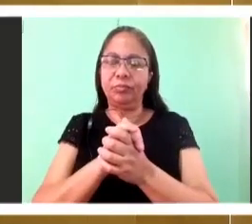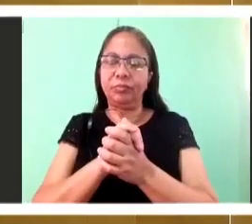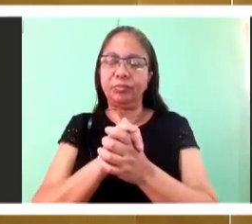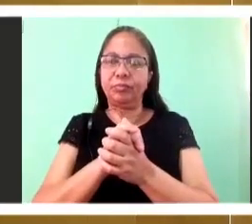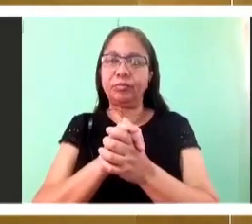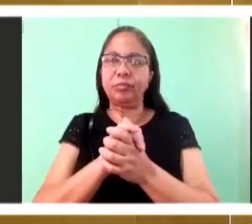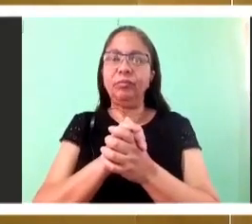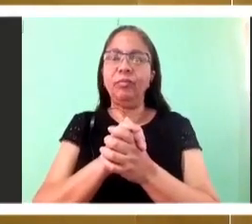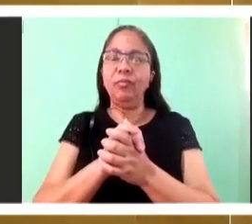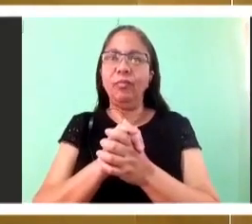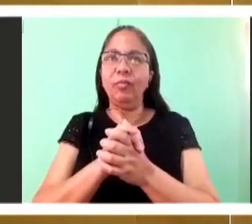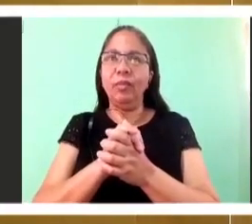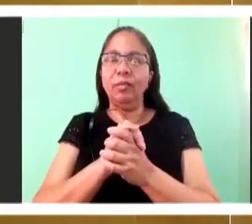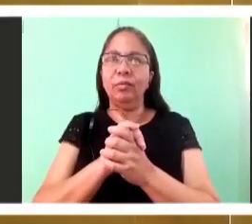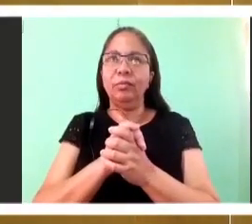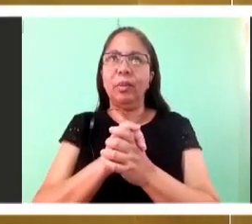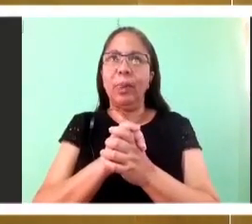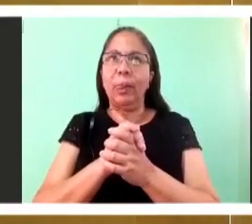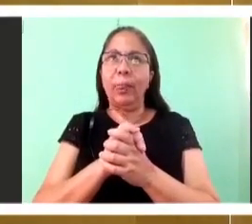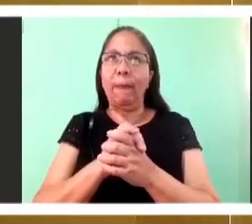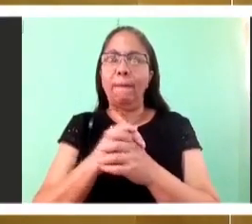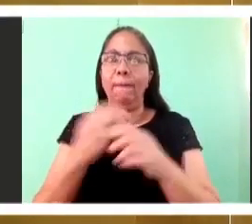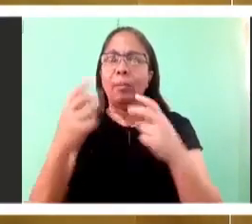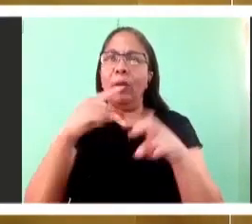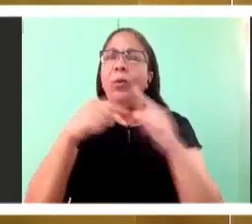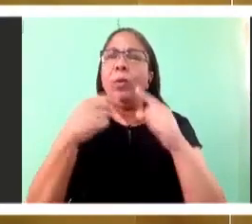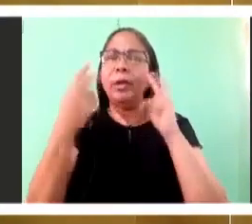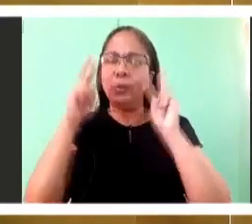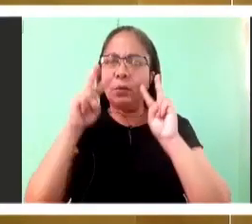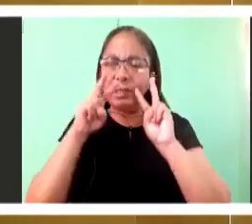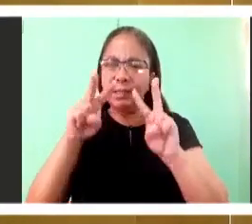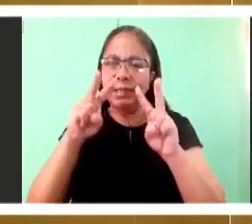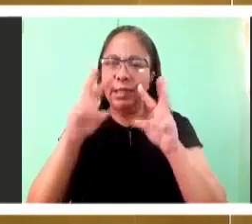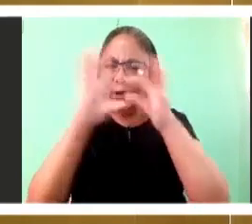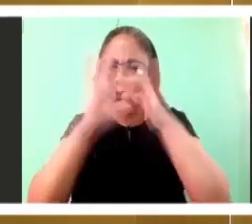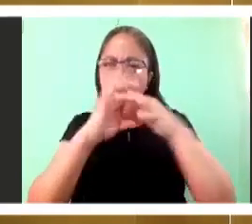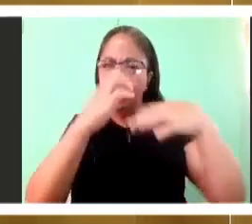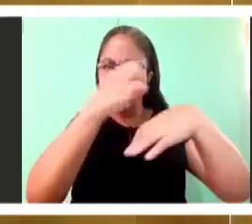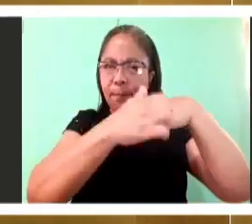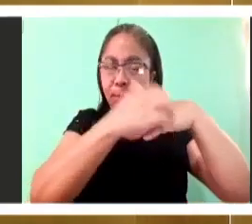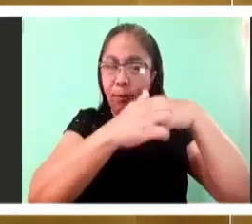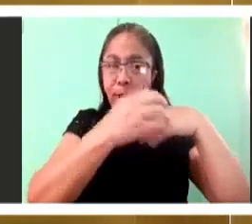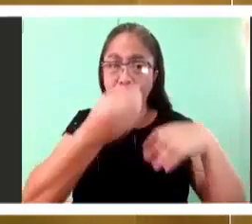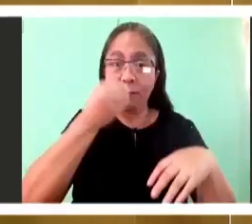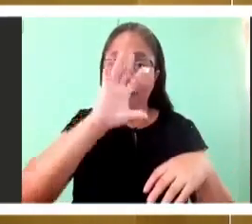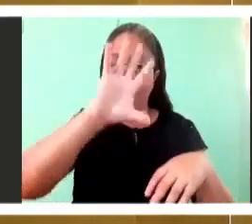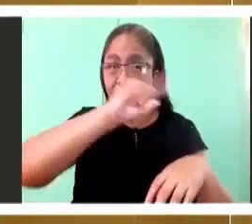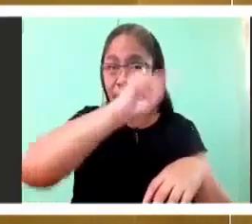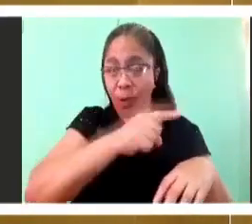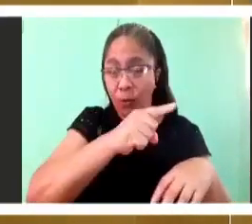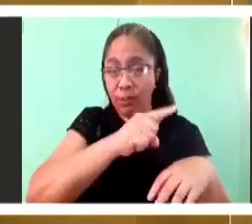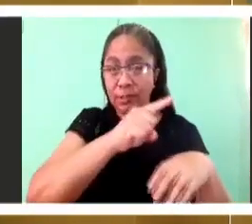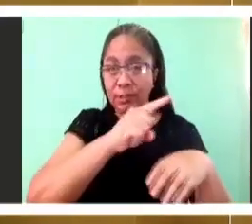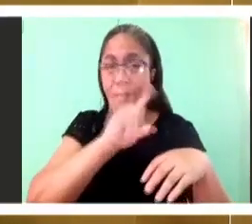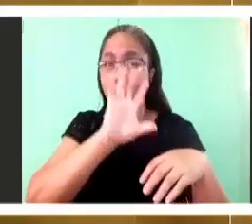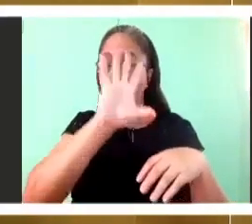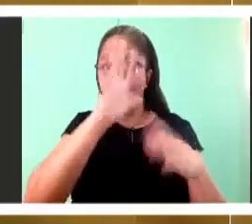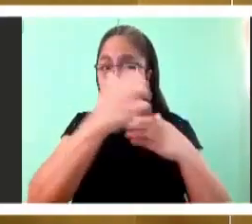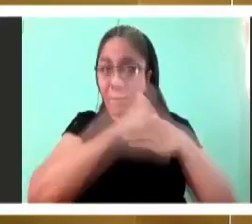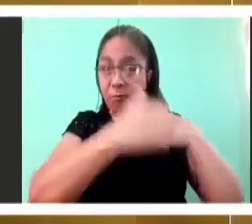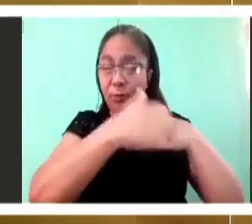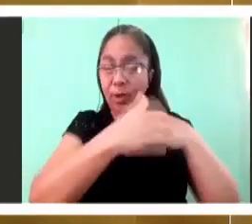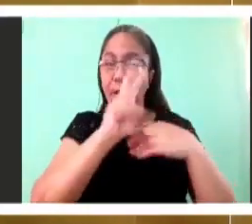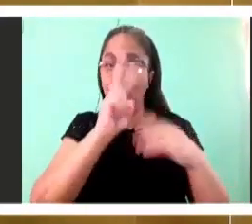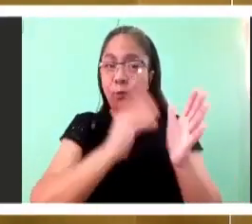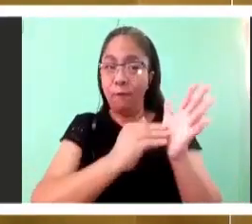loaves and the two fish that fed the 5,000. Until you can see behind that, that that speaks to who I